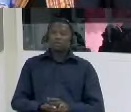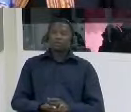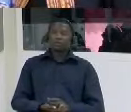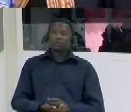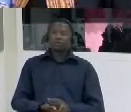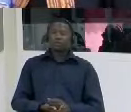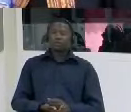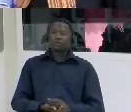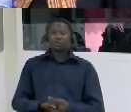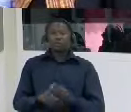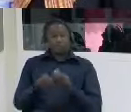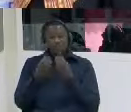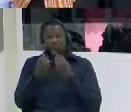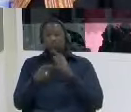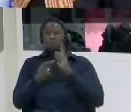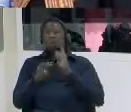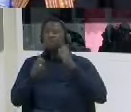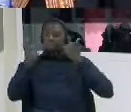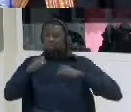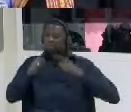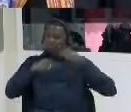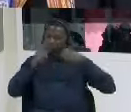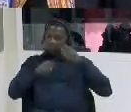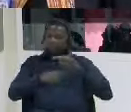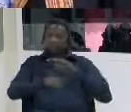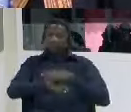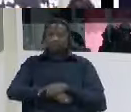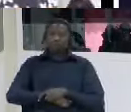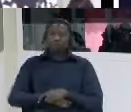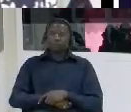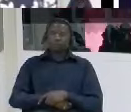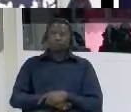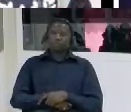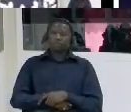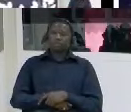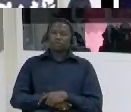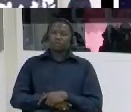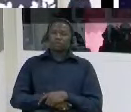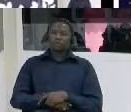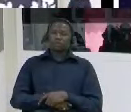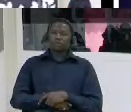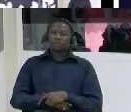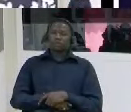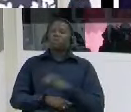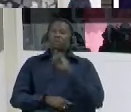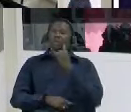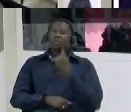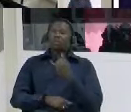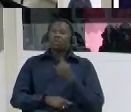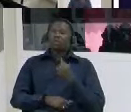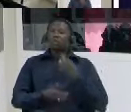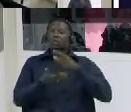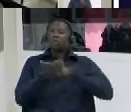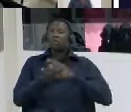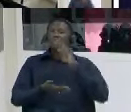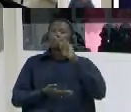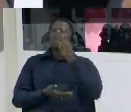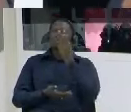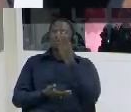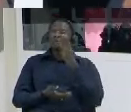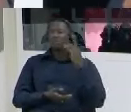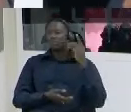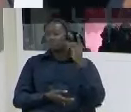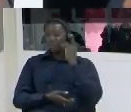tell us uh what happened next after that yes this was on the second day on the 29th